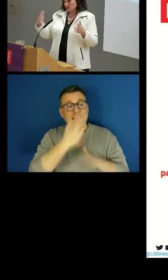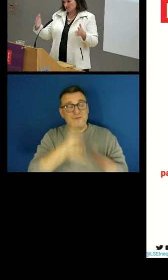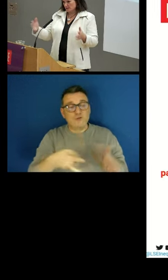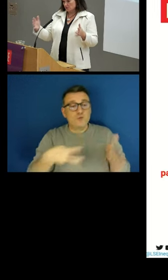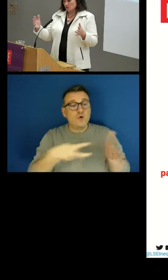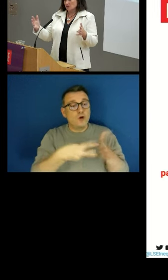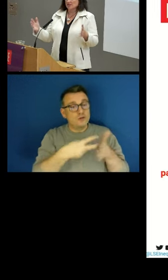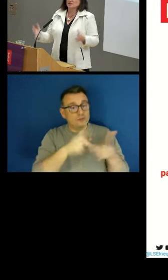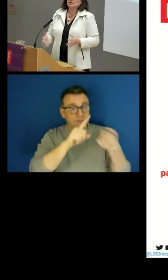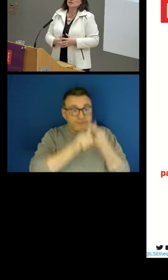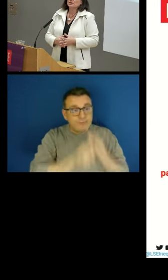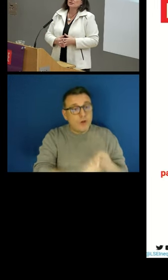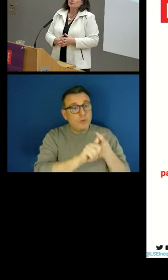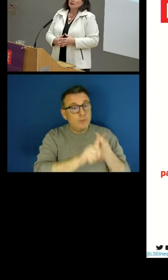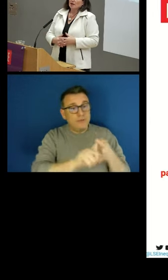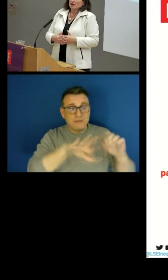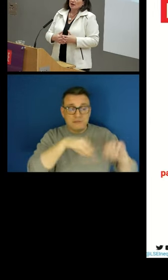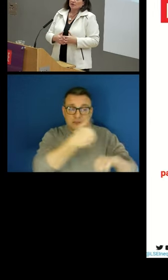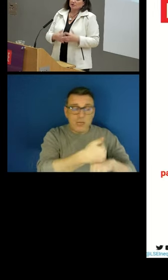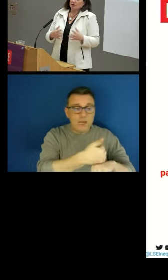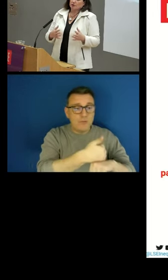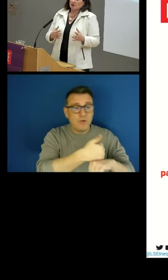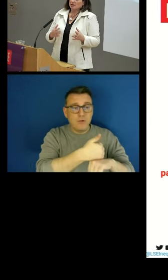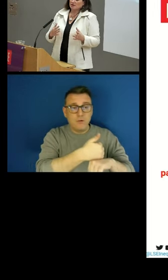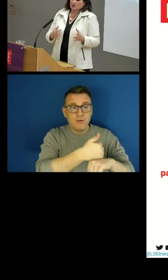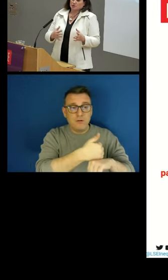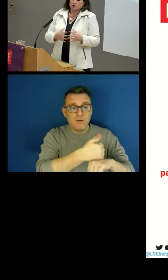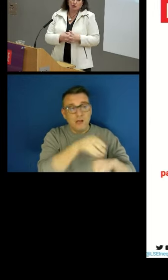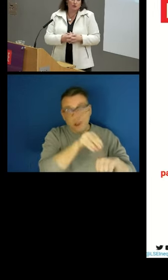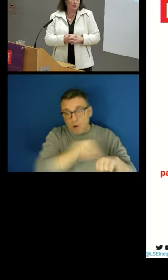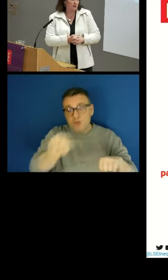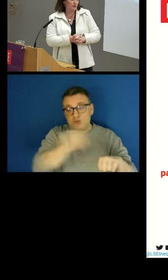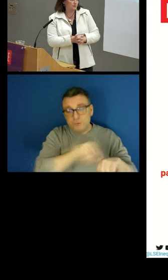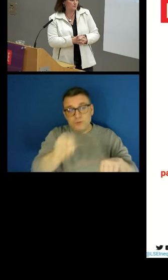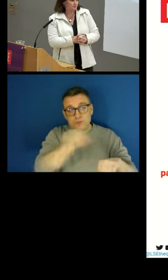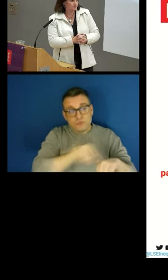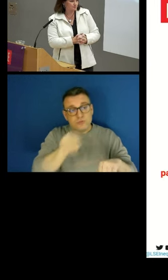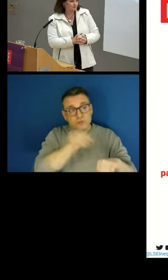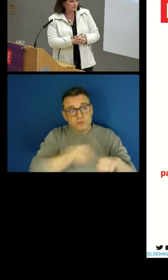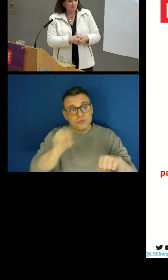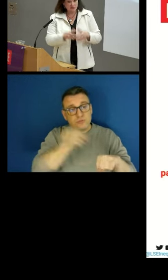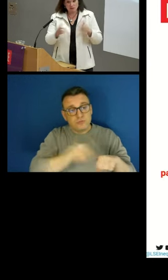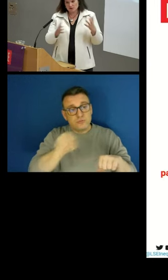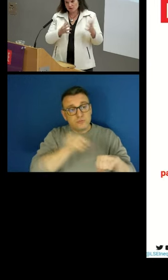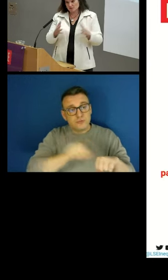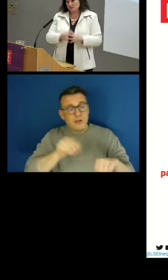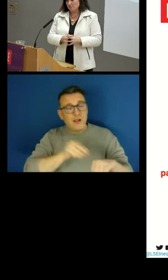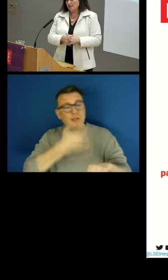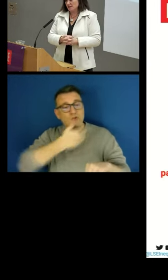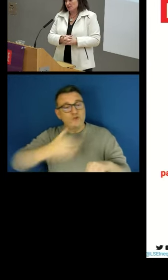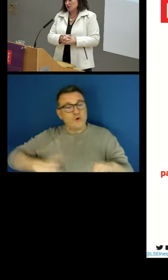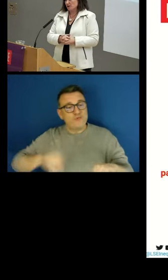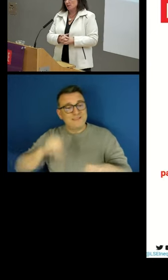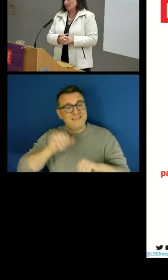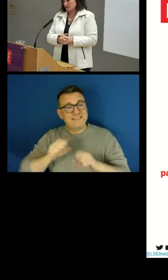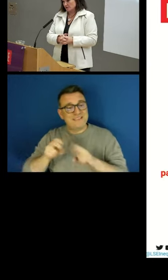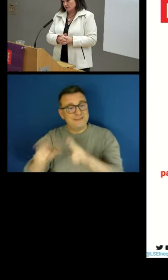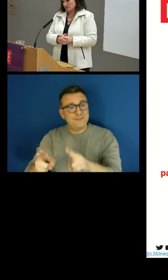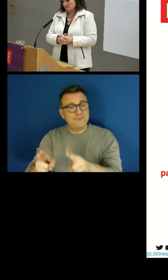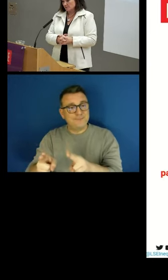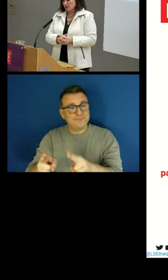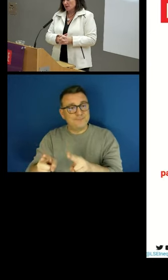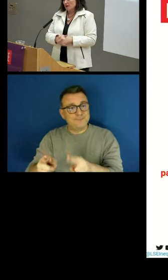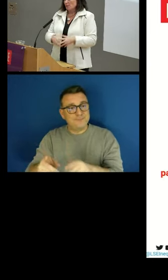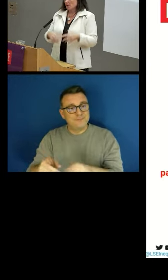permanent contracts, stable contracts at least. And it requires them to, well, it's related to their wage